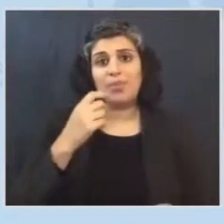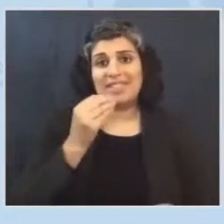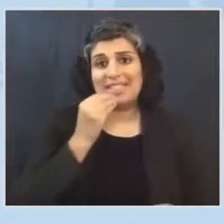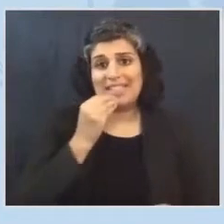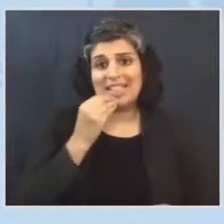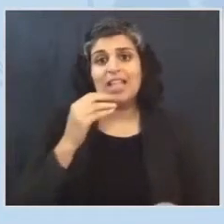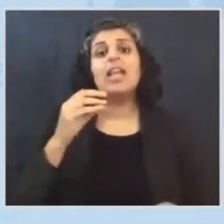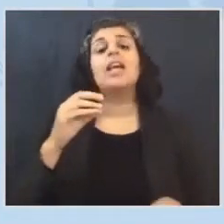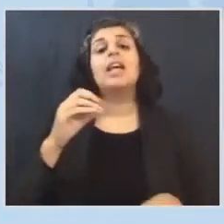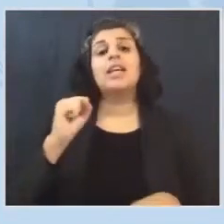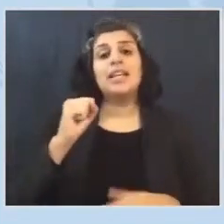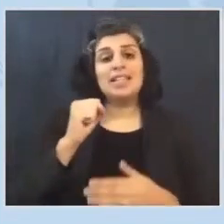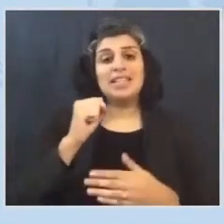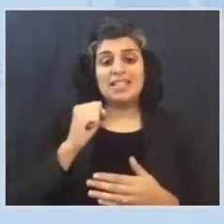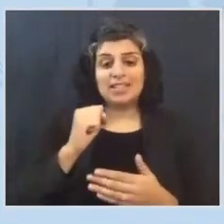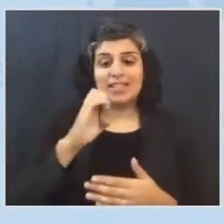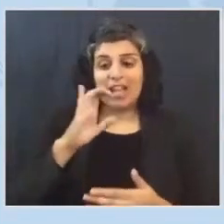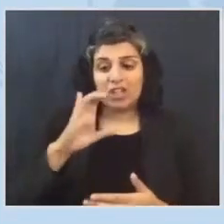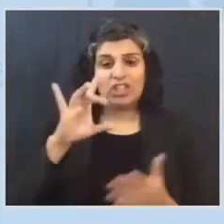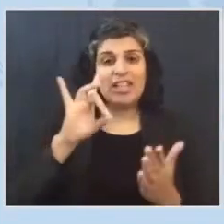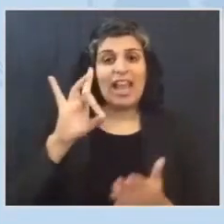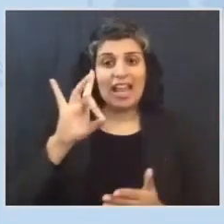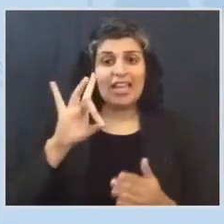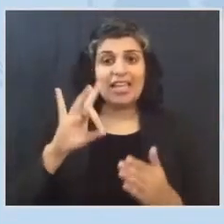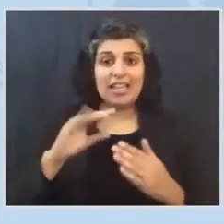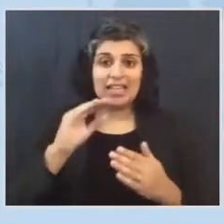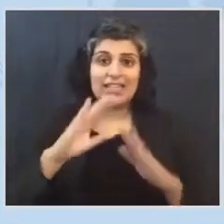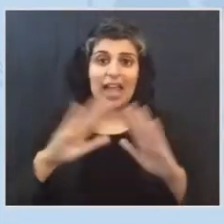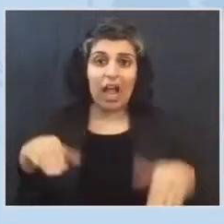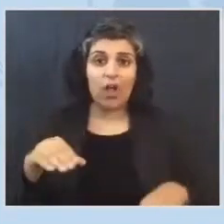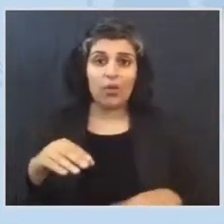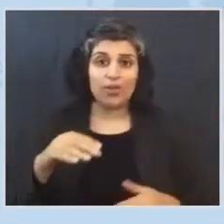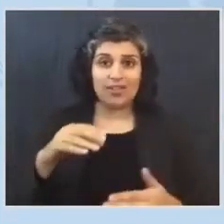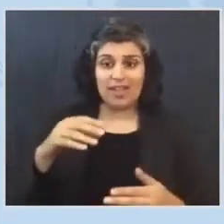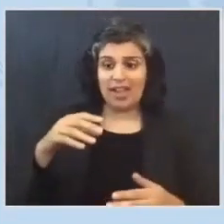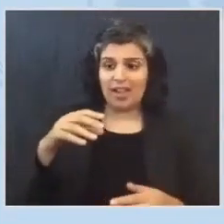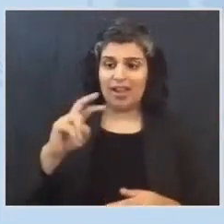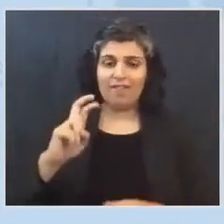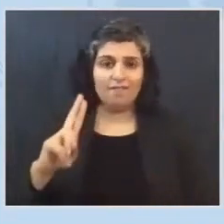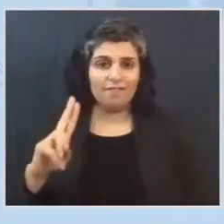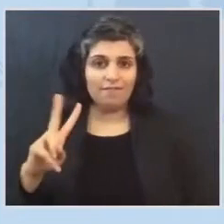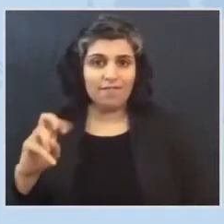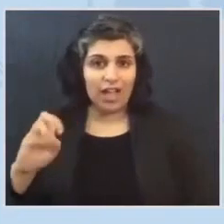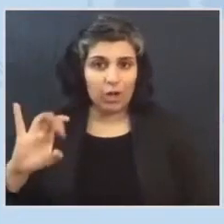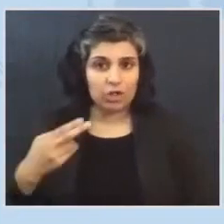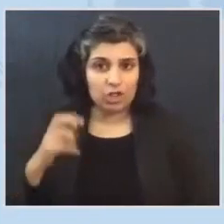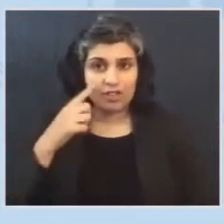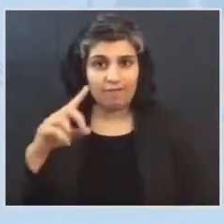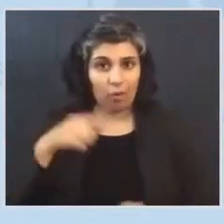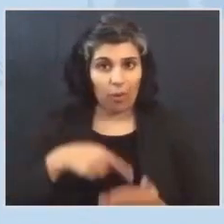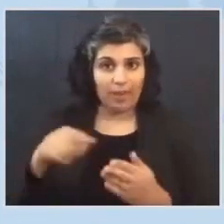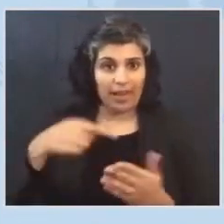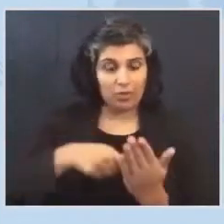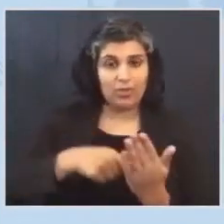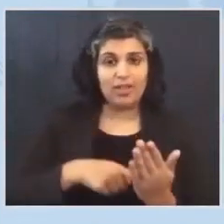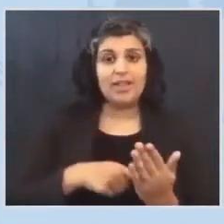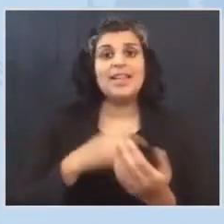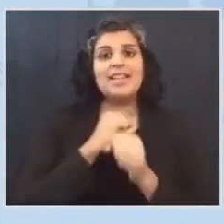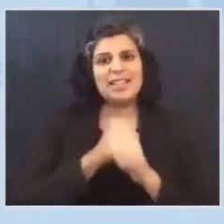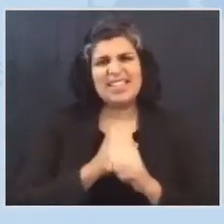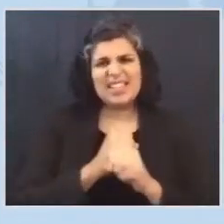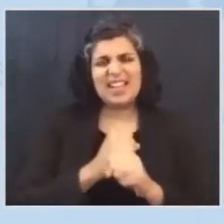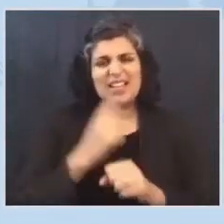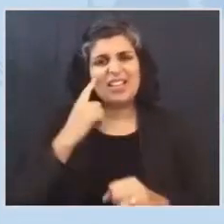vouchers to pay the rent. We relied on the social safety net to get back on our feet. This country